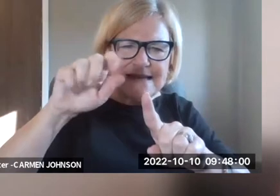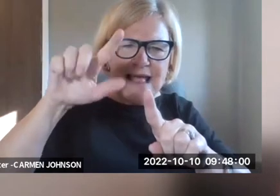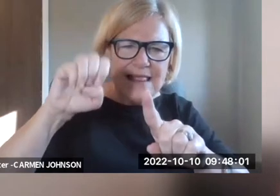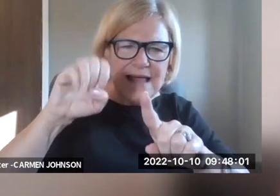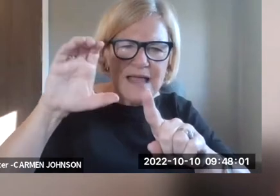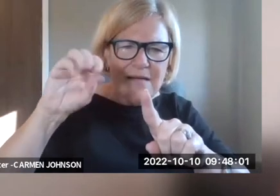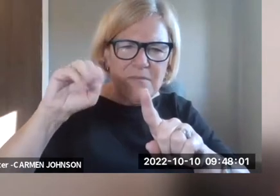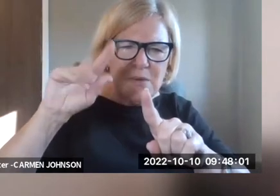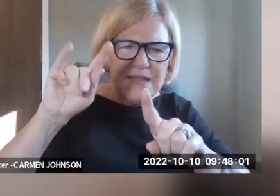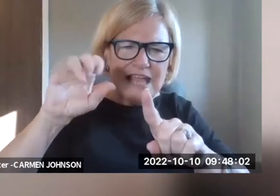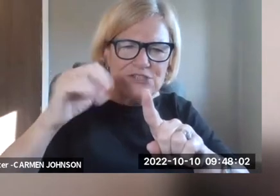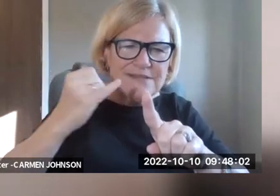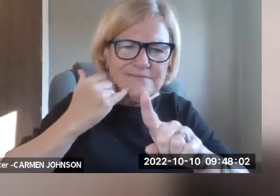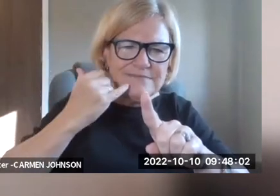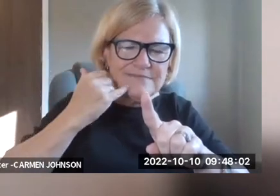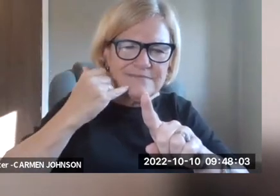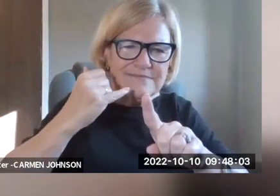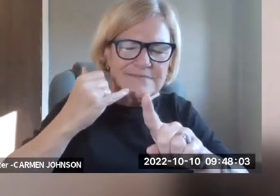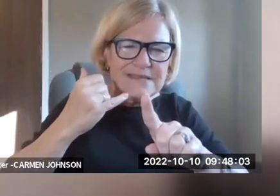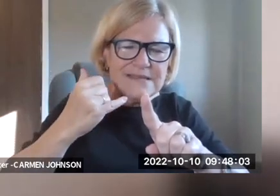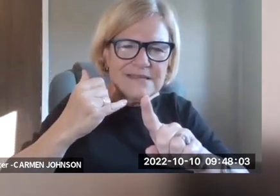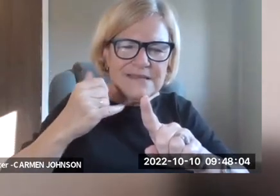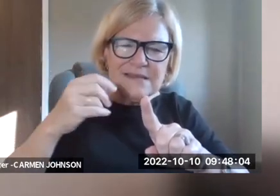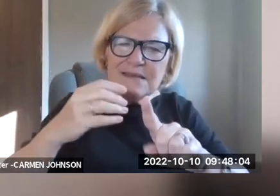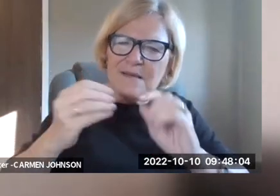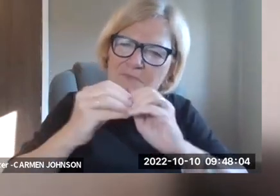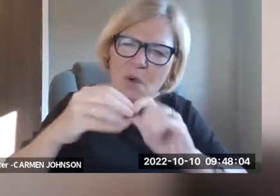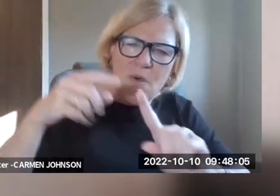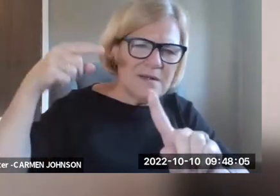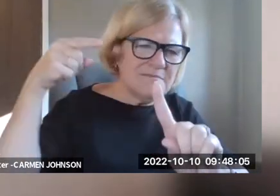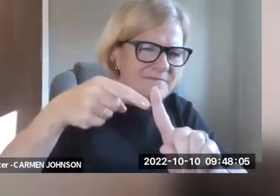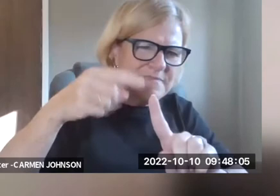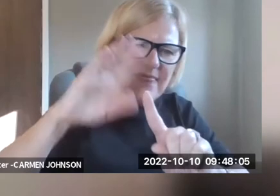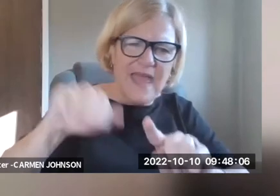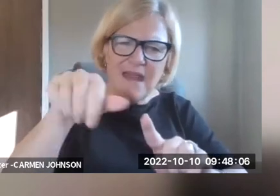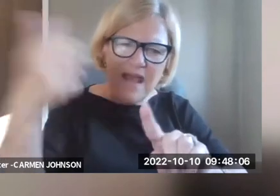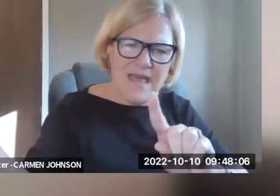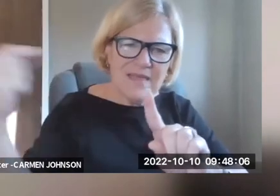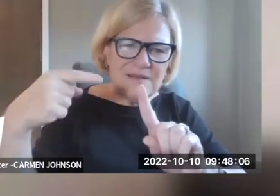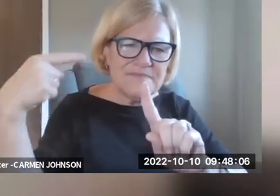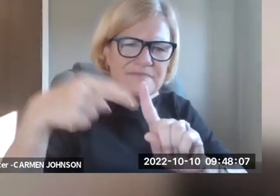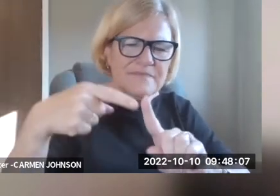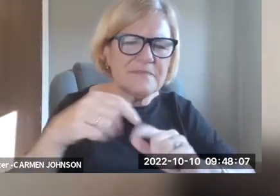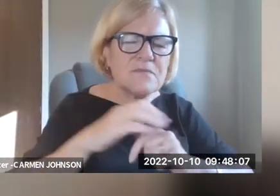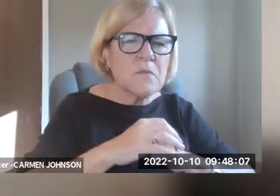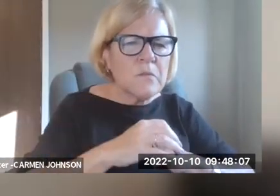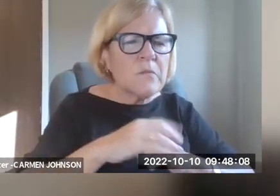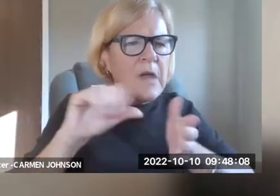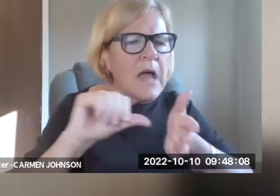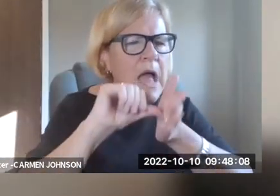the litigation has focused extremely on telecommunications. There's been, there's been more